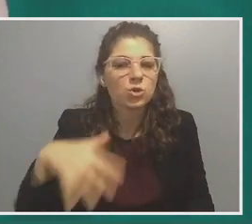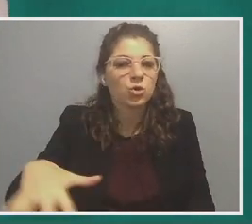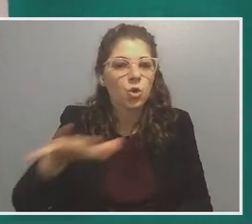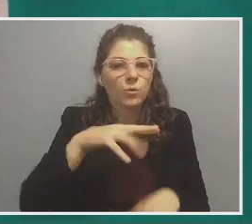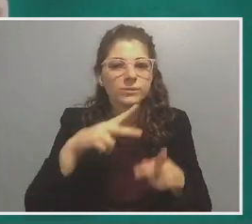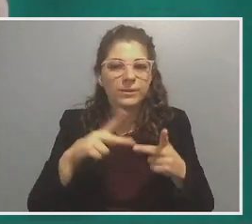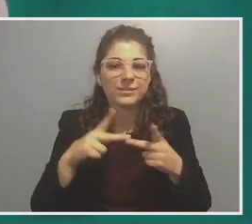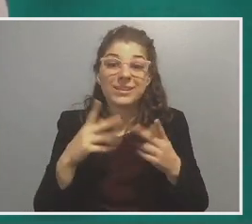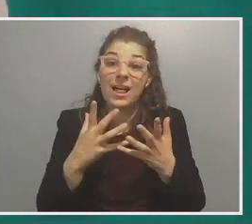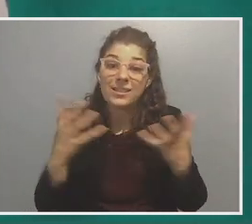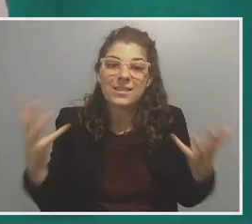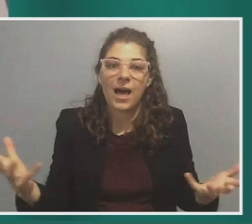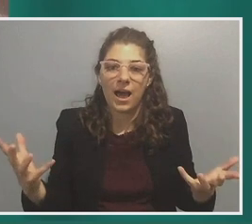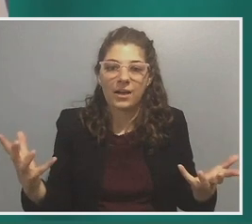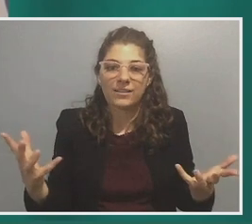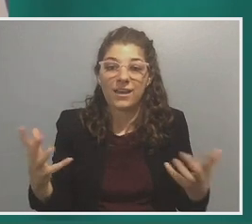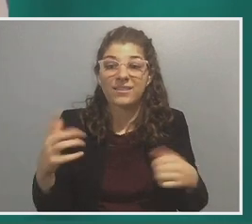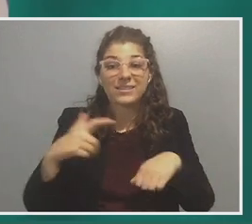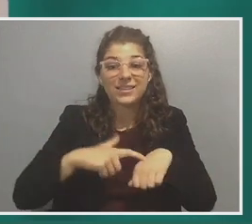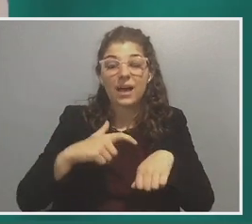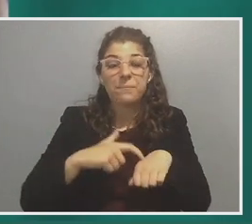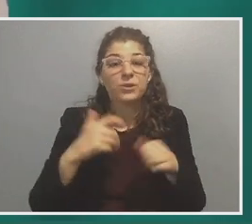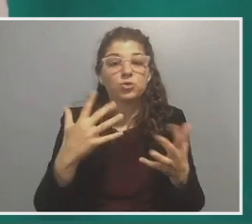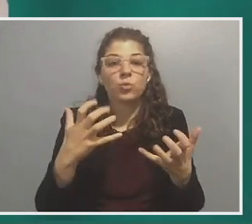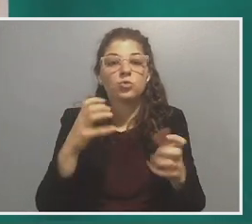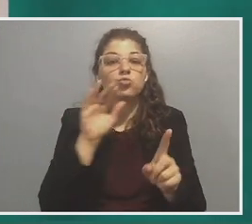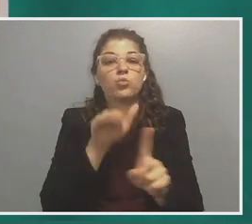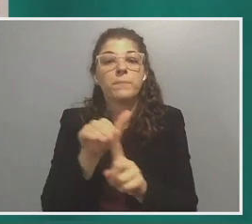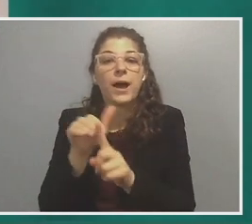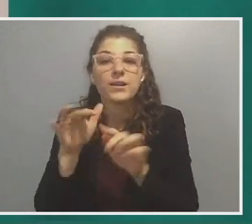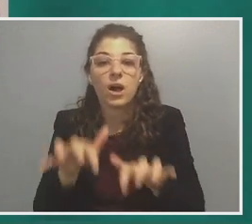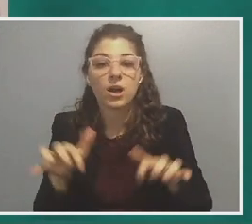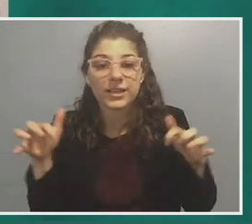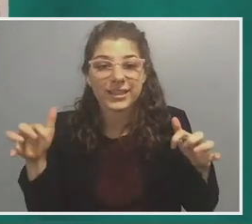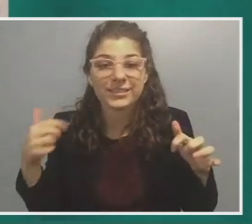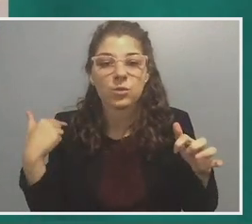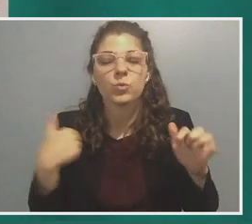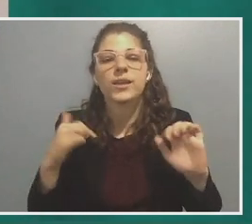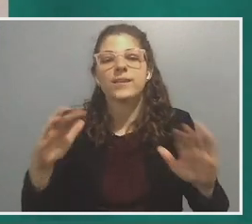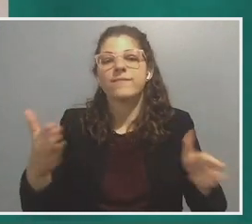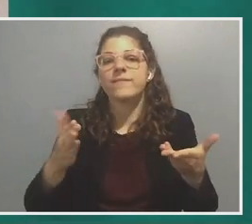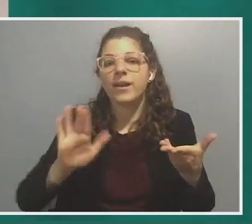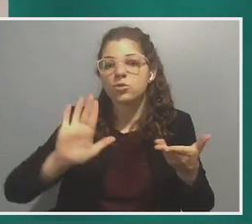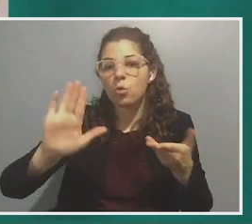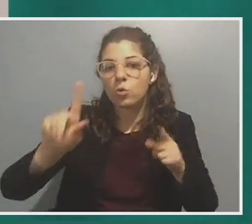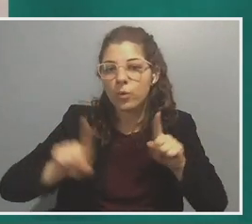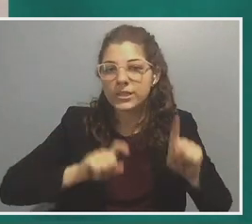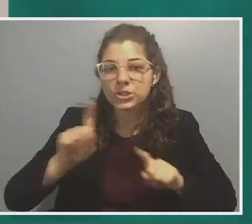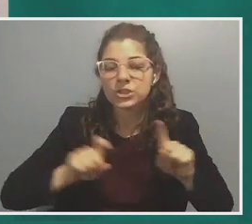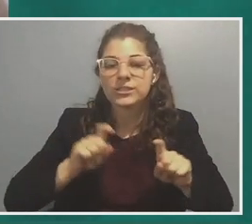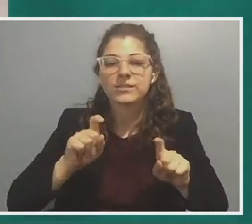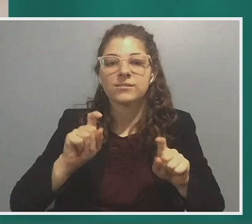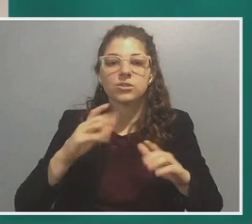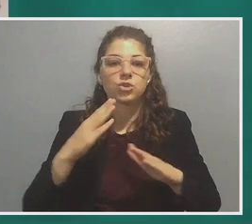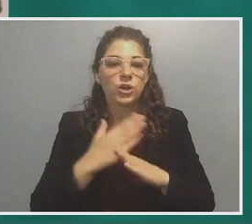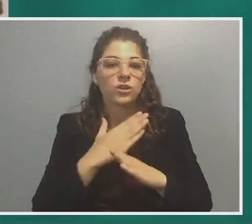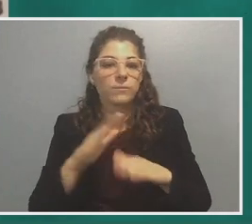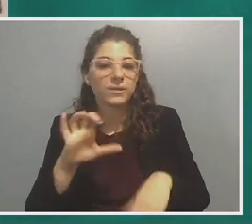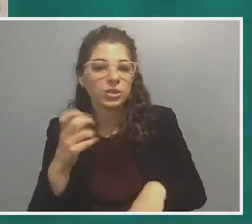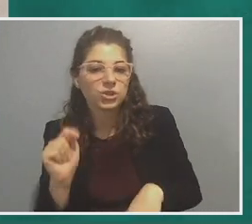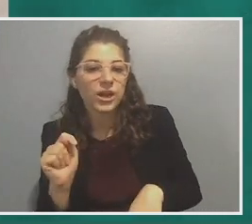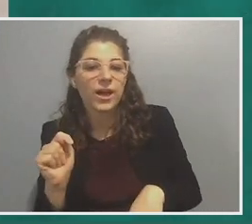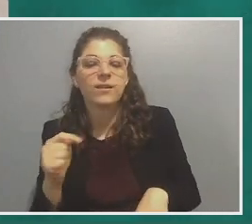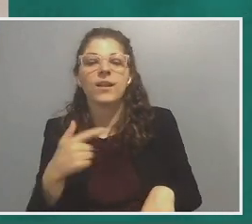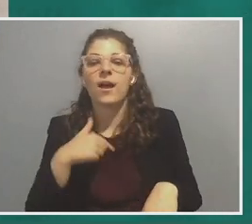lot. And at this time, I just want to remind the audience that we invite your questions, uh, share them in the chat, and I'll be